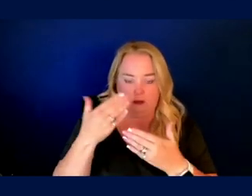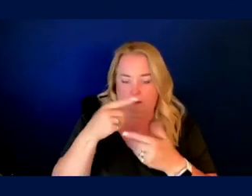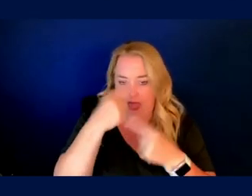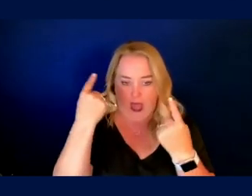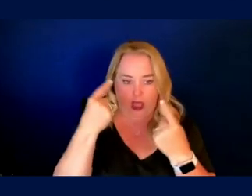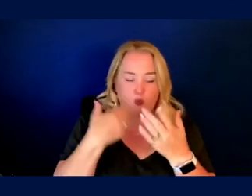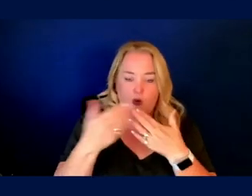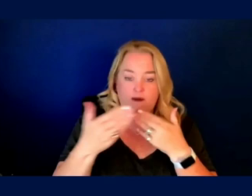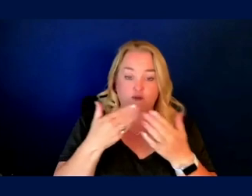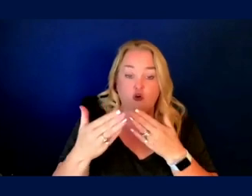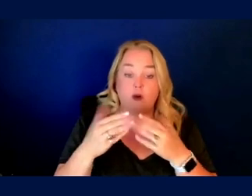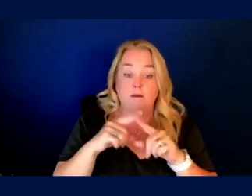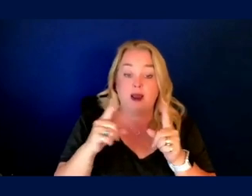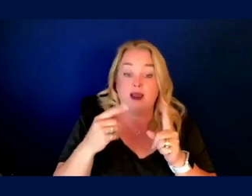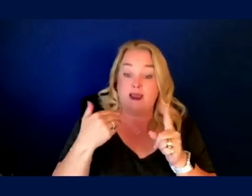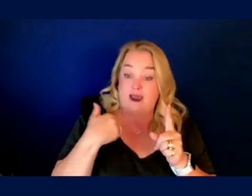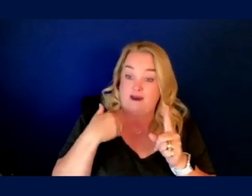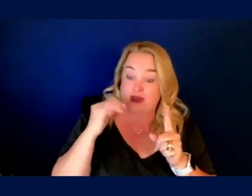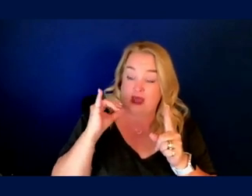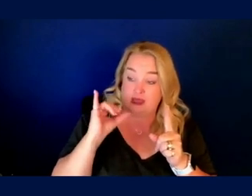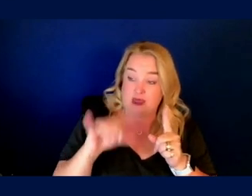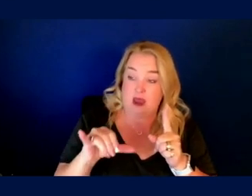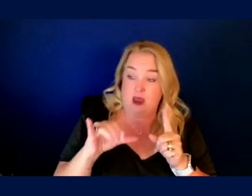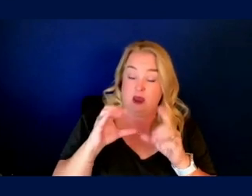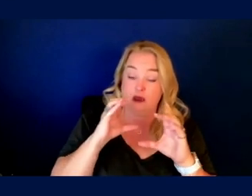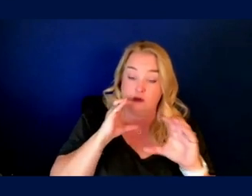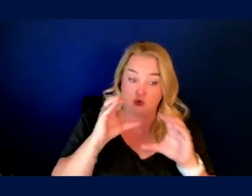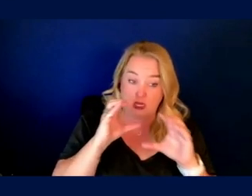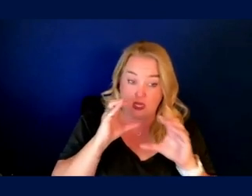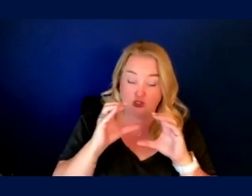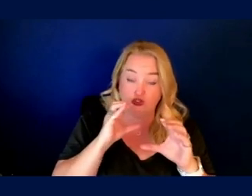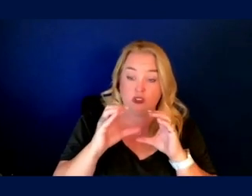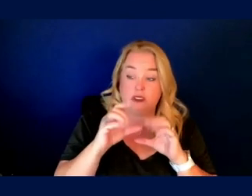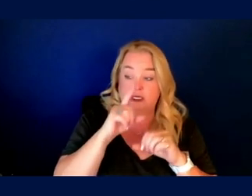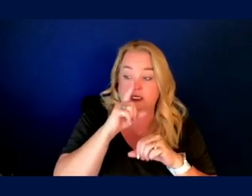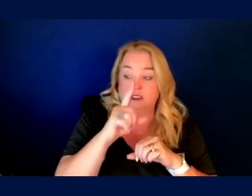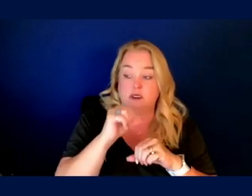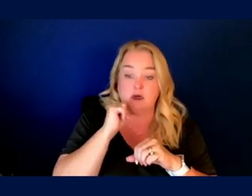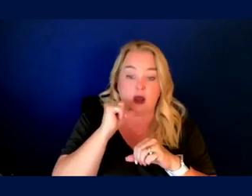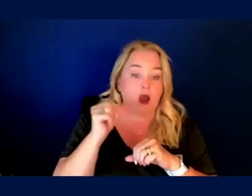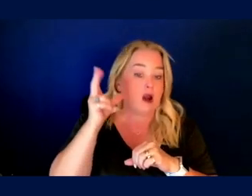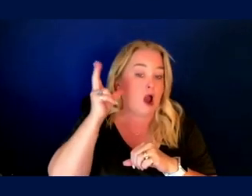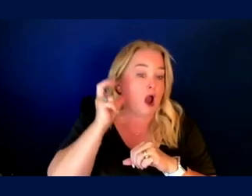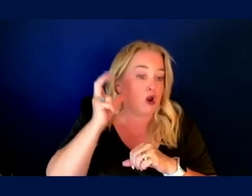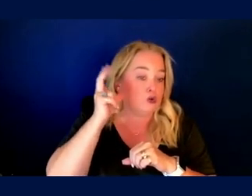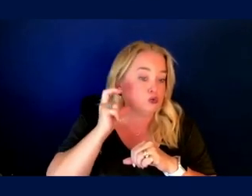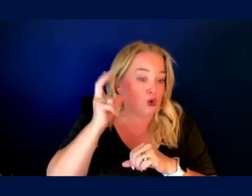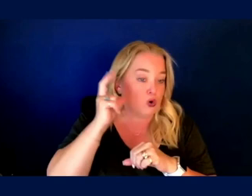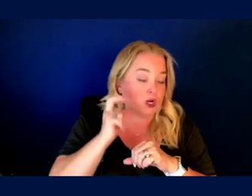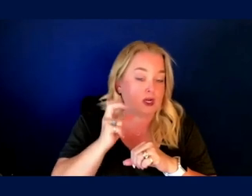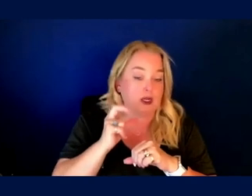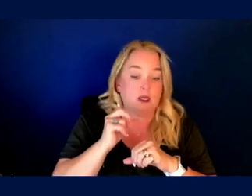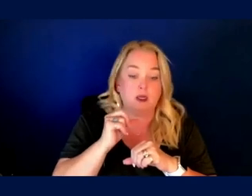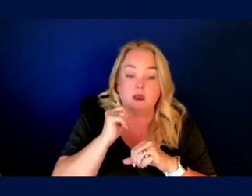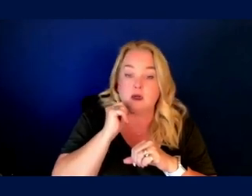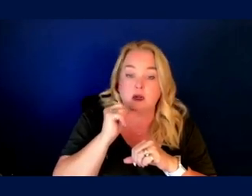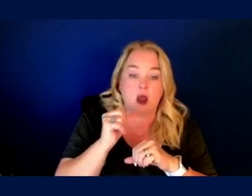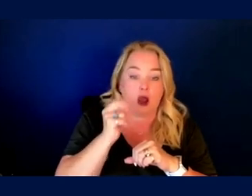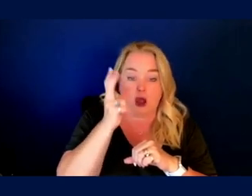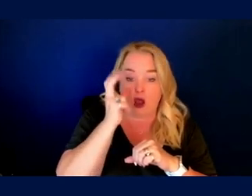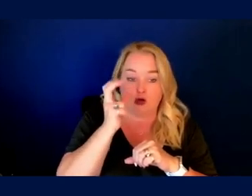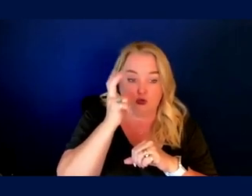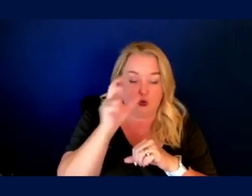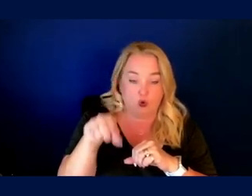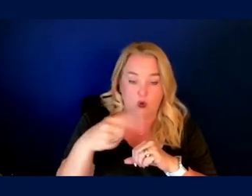So having there be redundancy in our communications that is non auditory and non visual, just having there be three layers of communication,